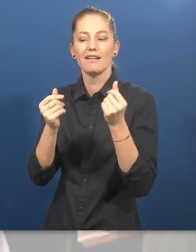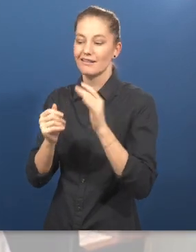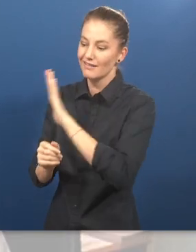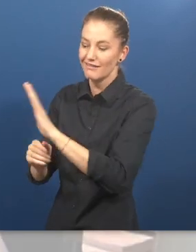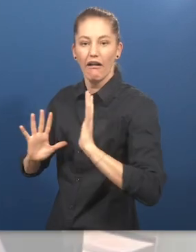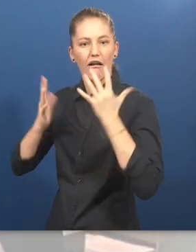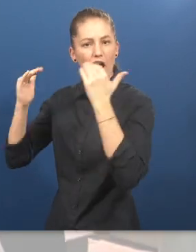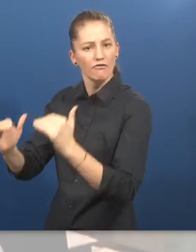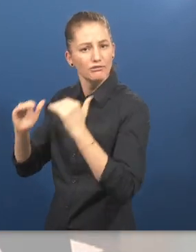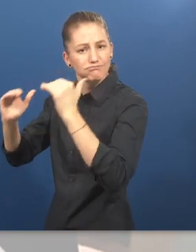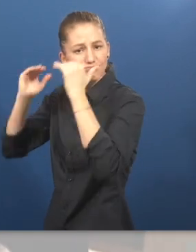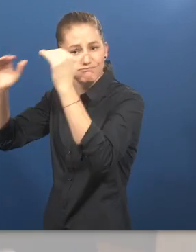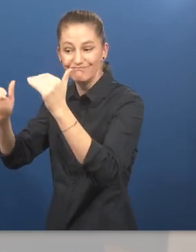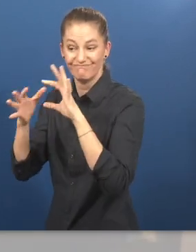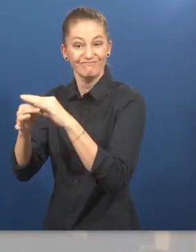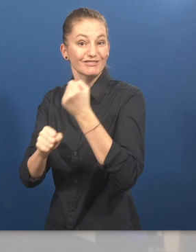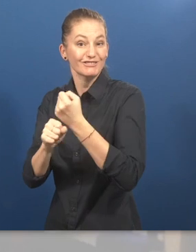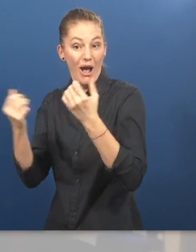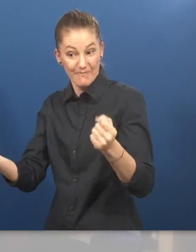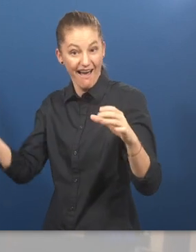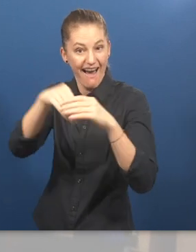How did this solution change your life?